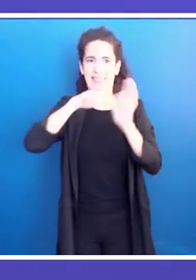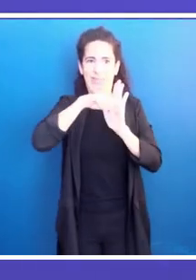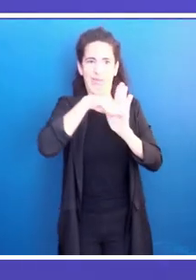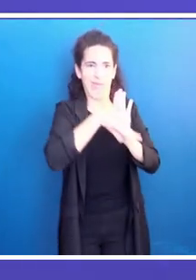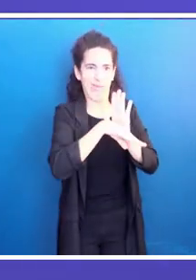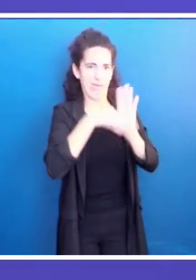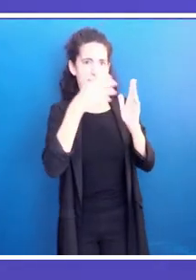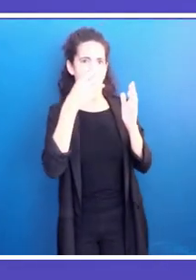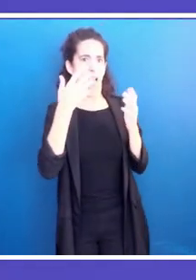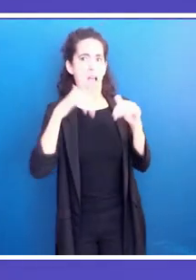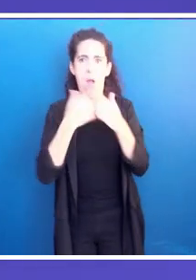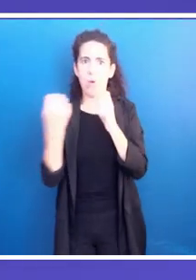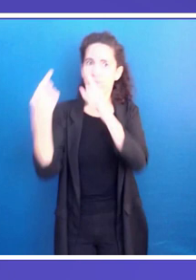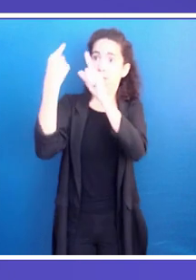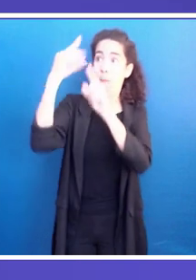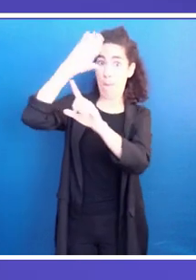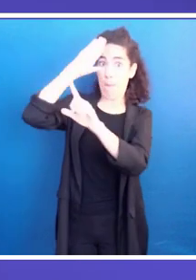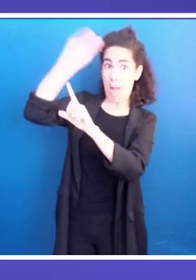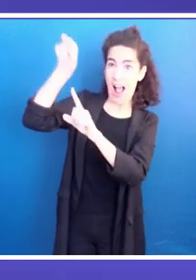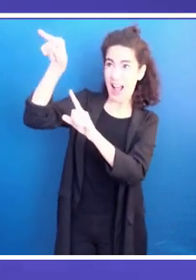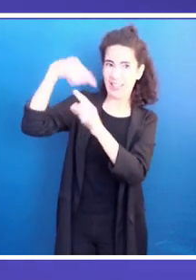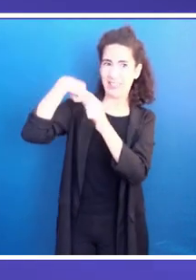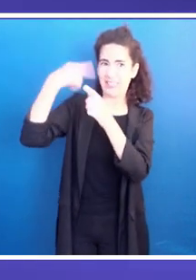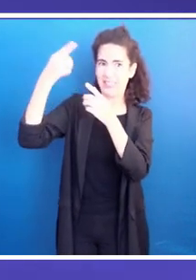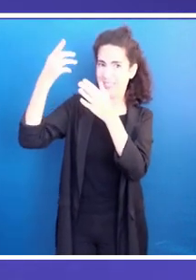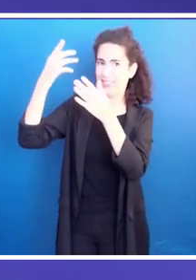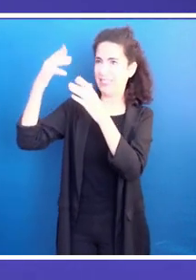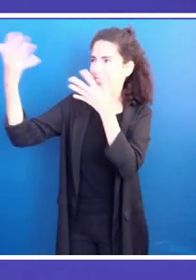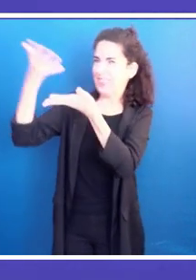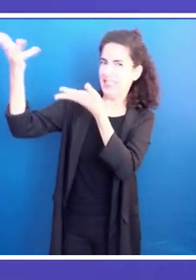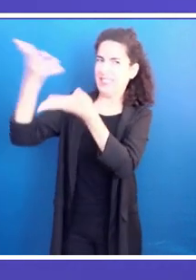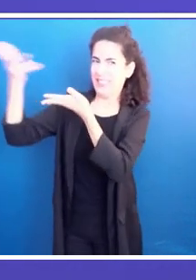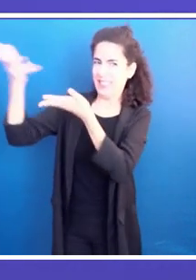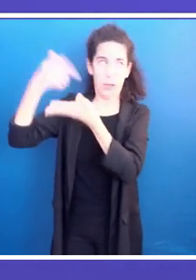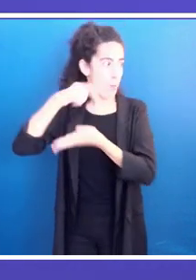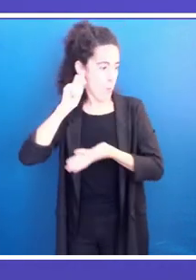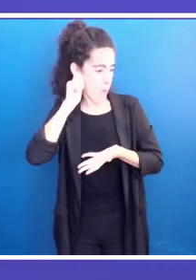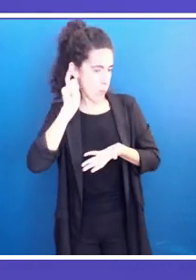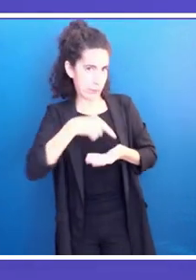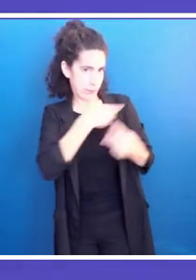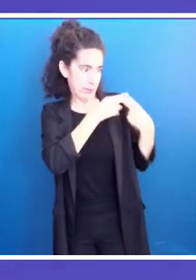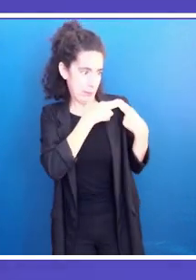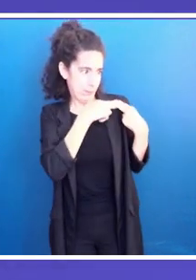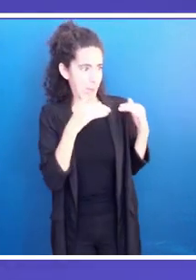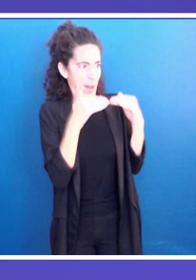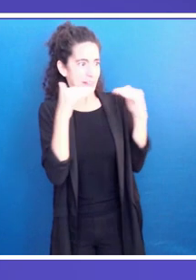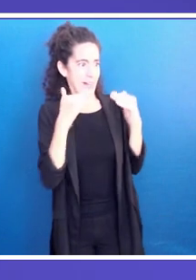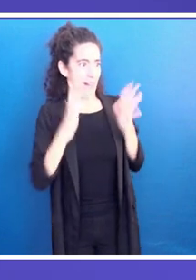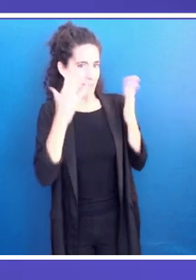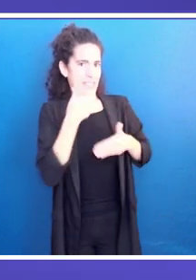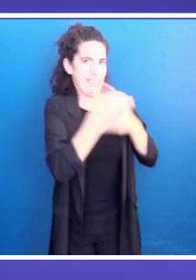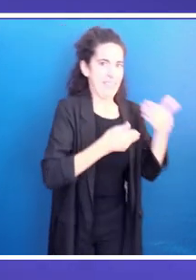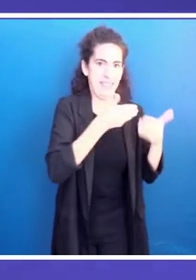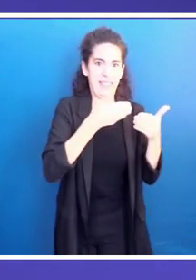of the daily lives of everyone. In fact, during wartimes, women have always played an important role. Women were in charge of